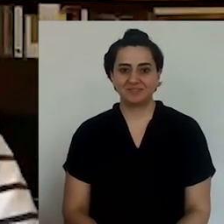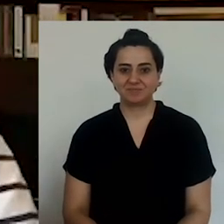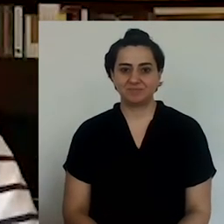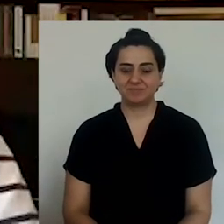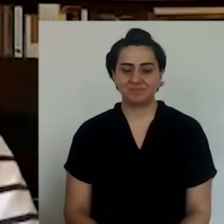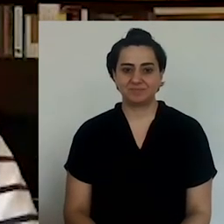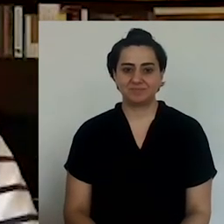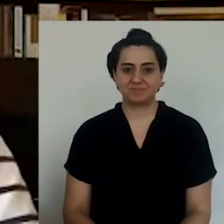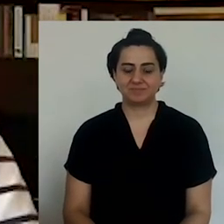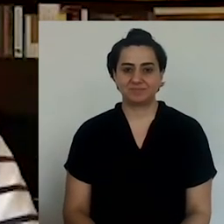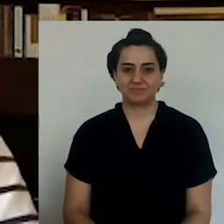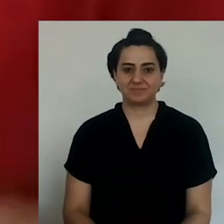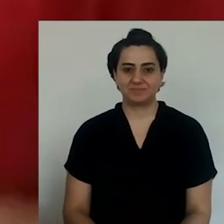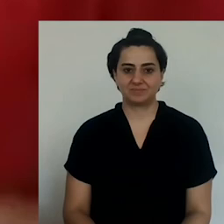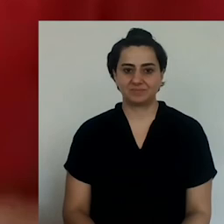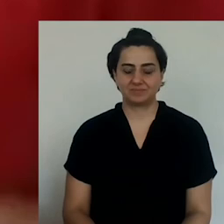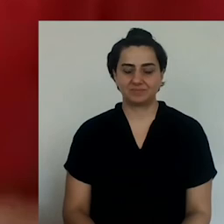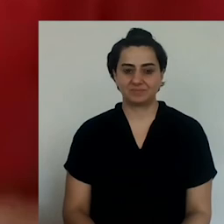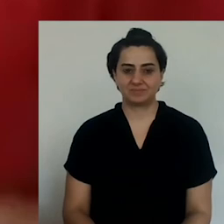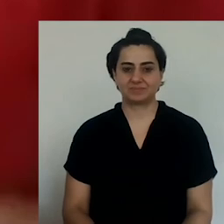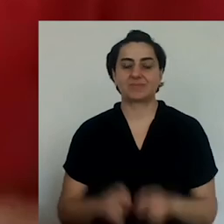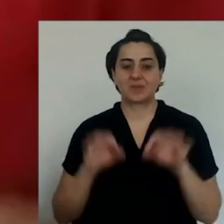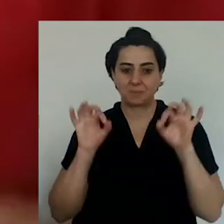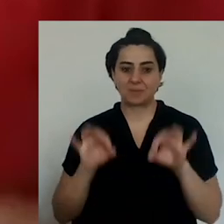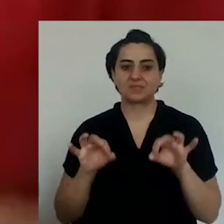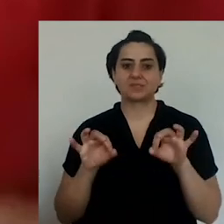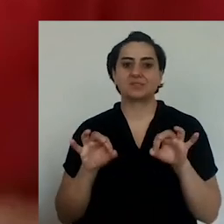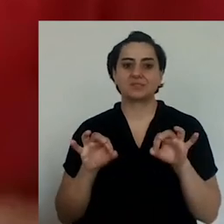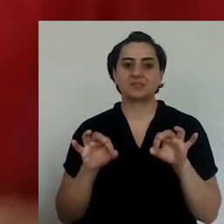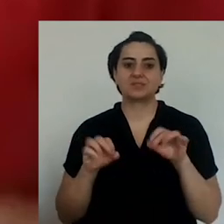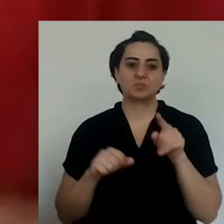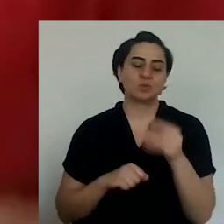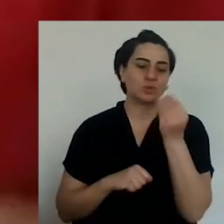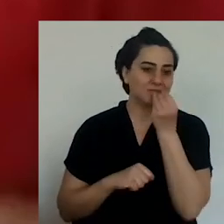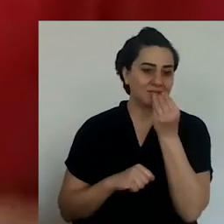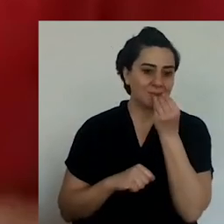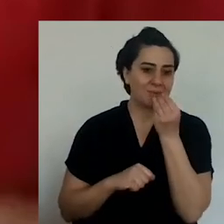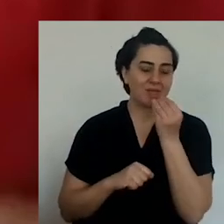First and foremost, we would talk about what we would cook the next day.